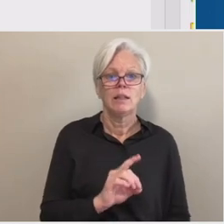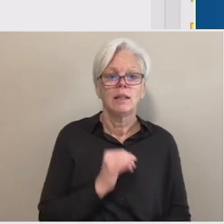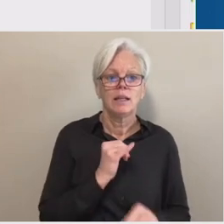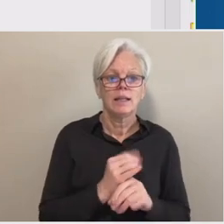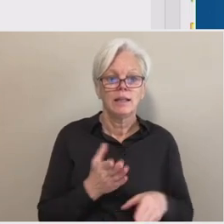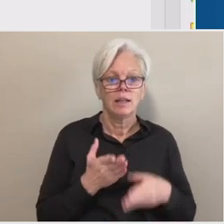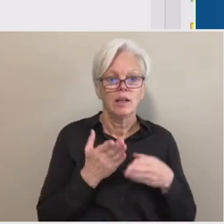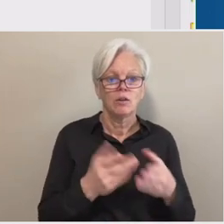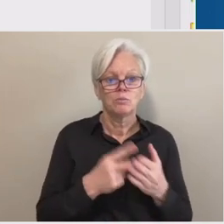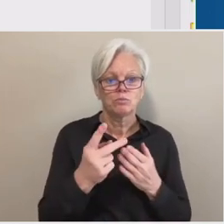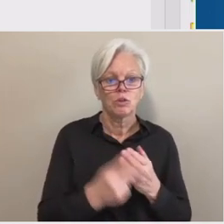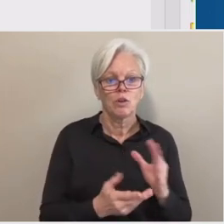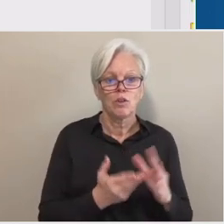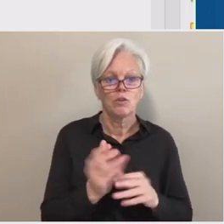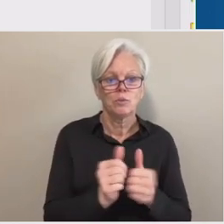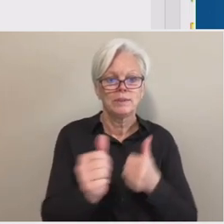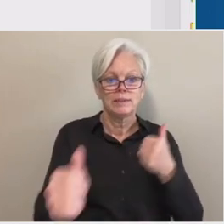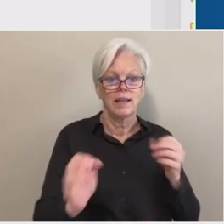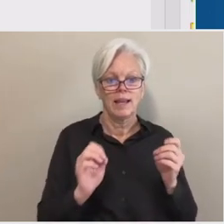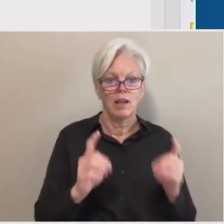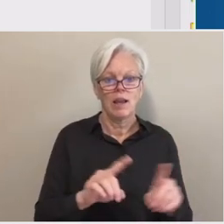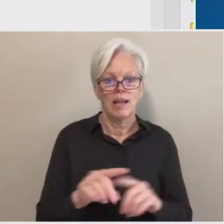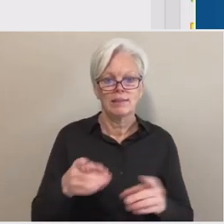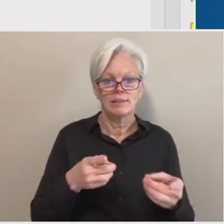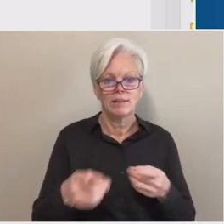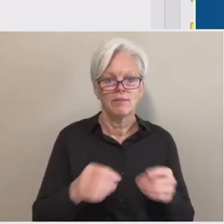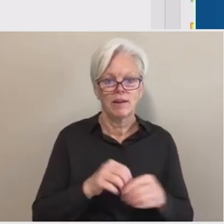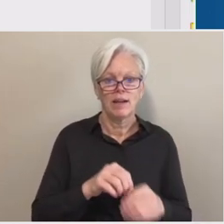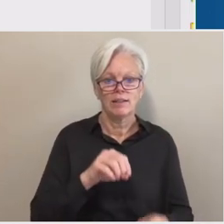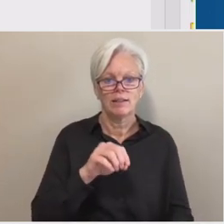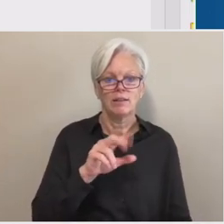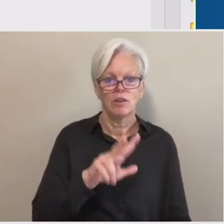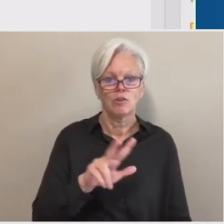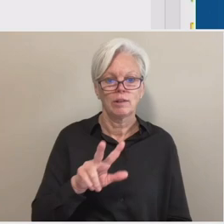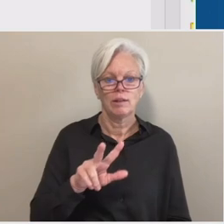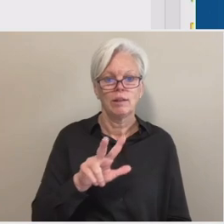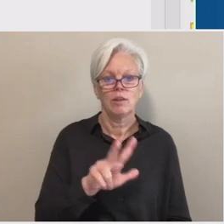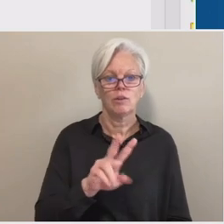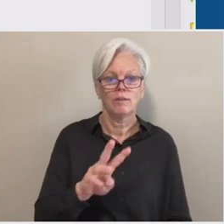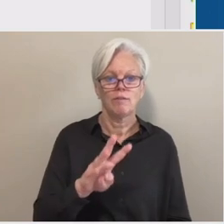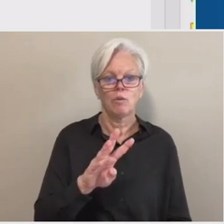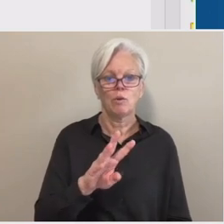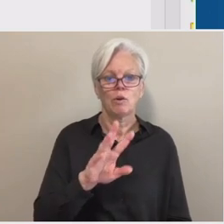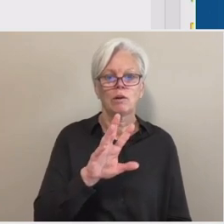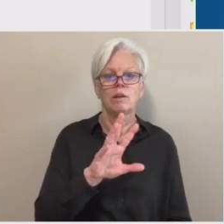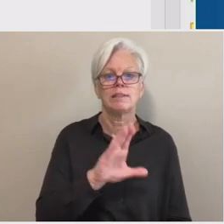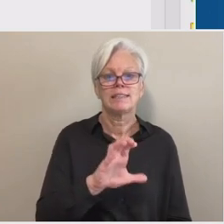program through distance education as defined under 34 CFR 600.2.